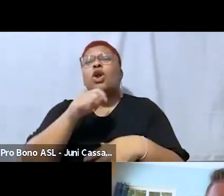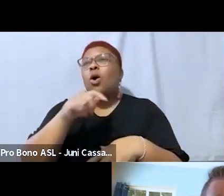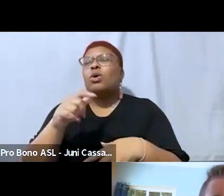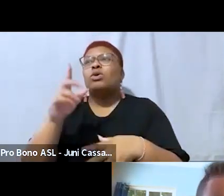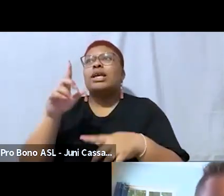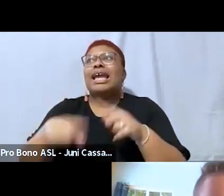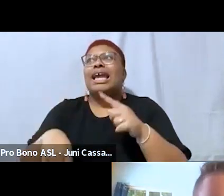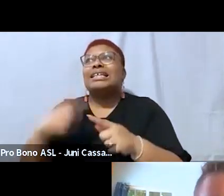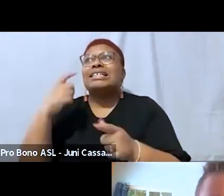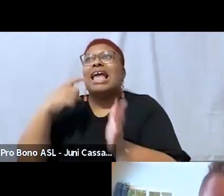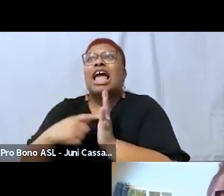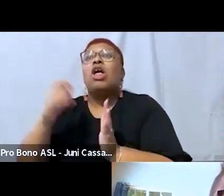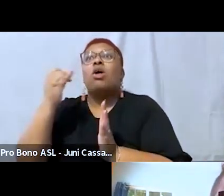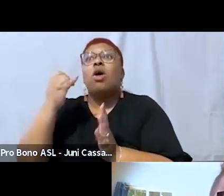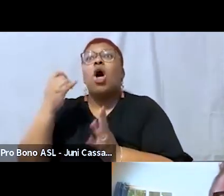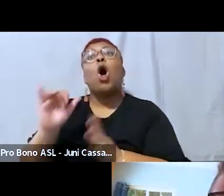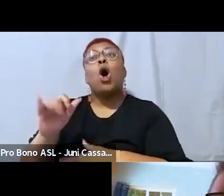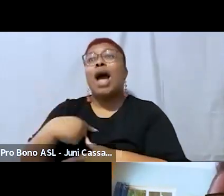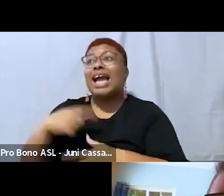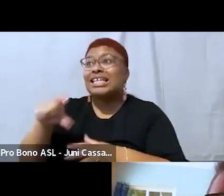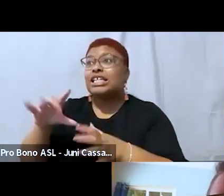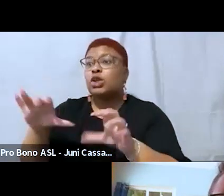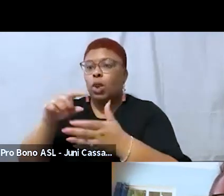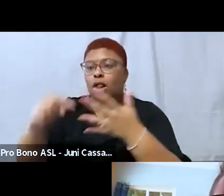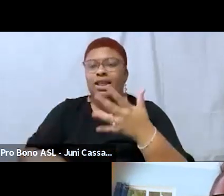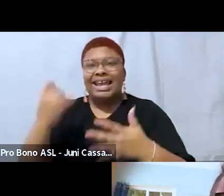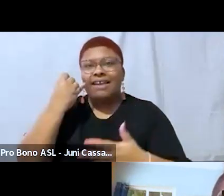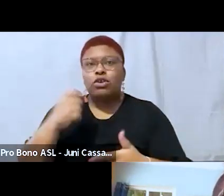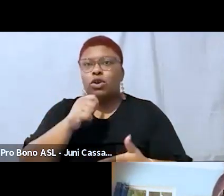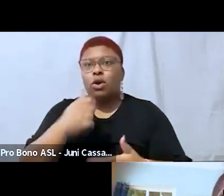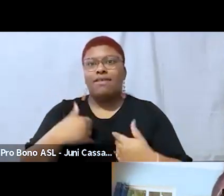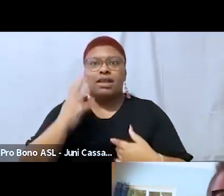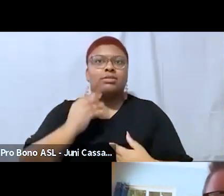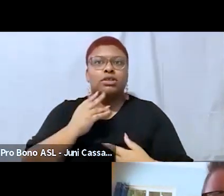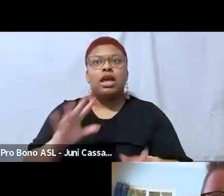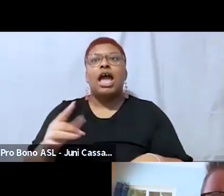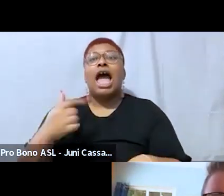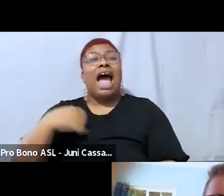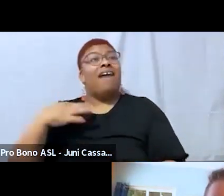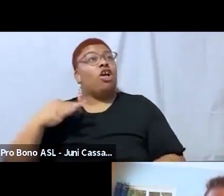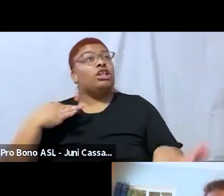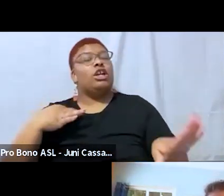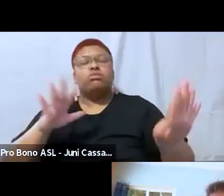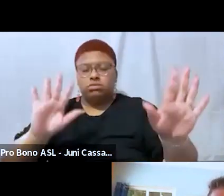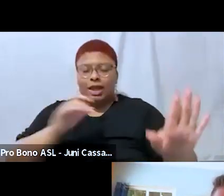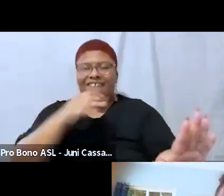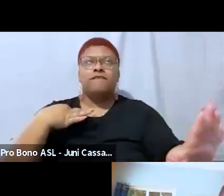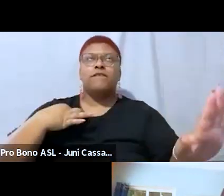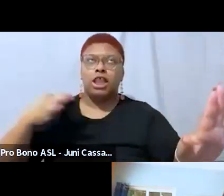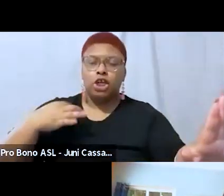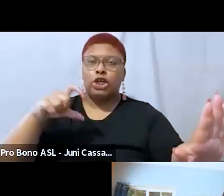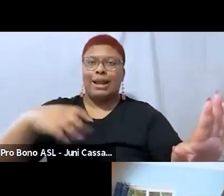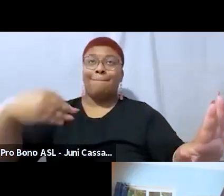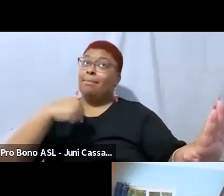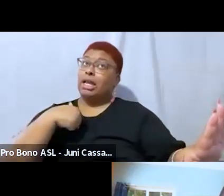and ask like i volunteer like no no i don't volunteer pay me but you know what i'm saying i'm here you know what i'm saying there are